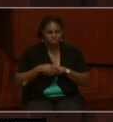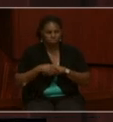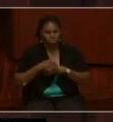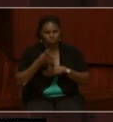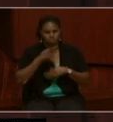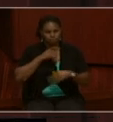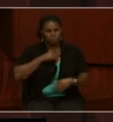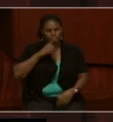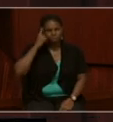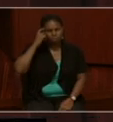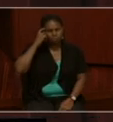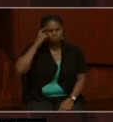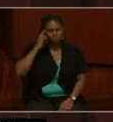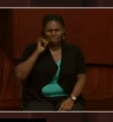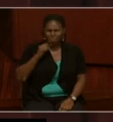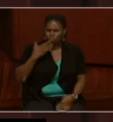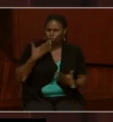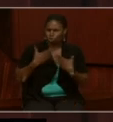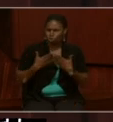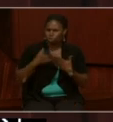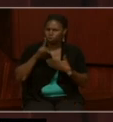Hmm. That's a very good question.